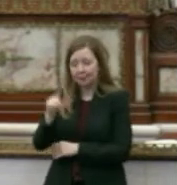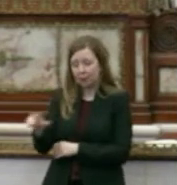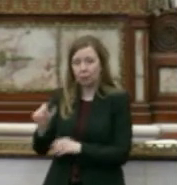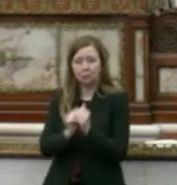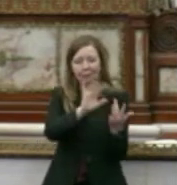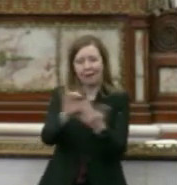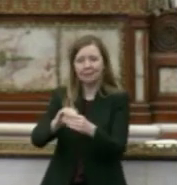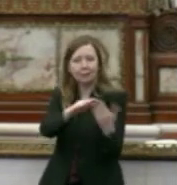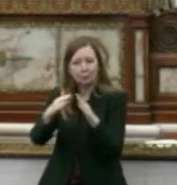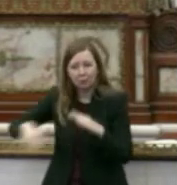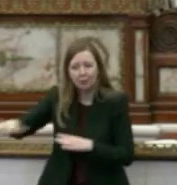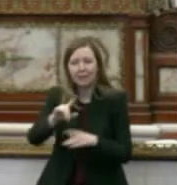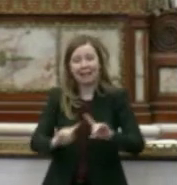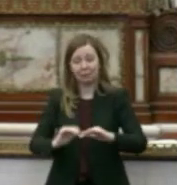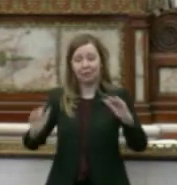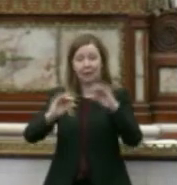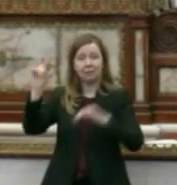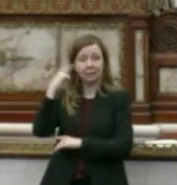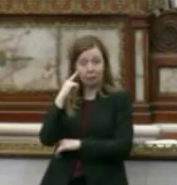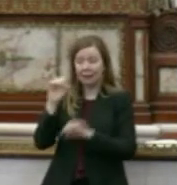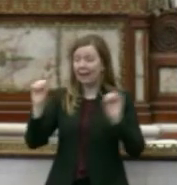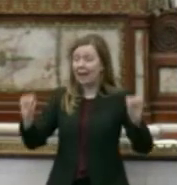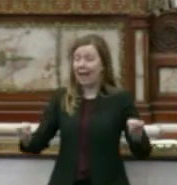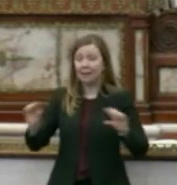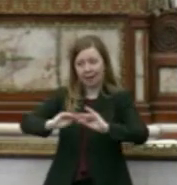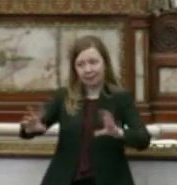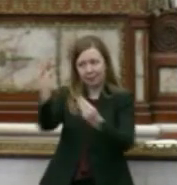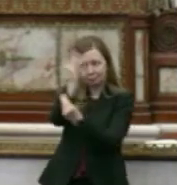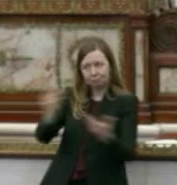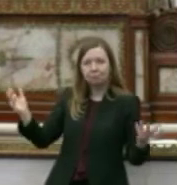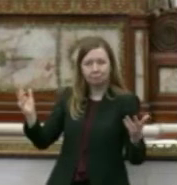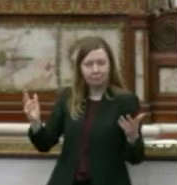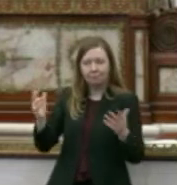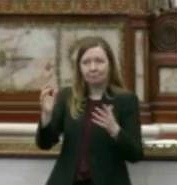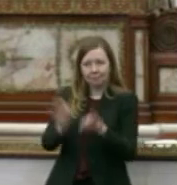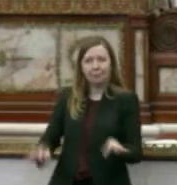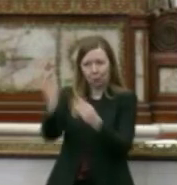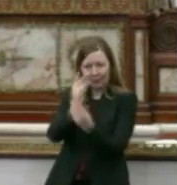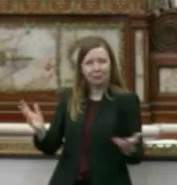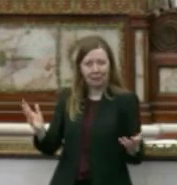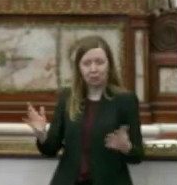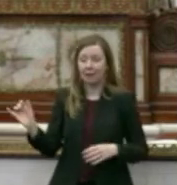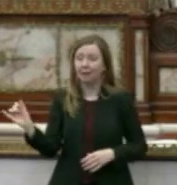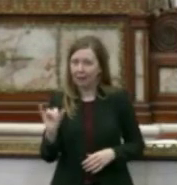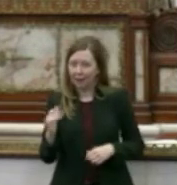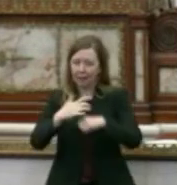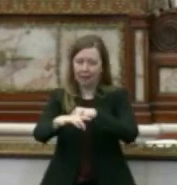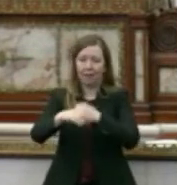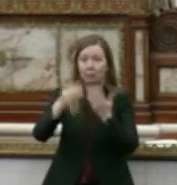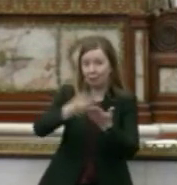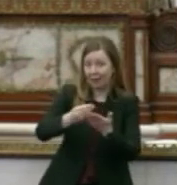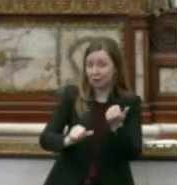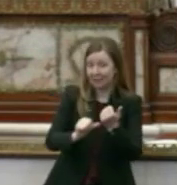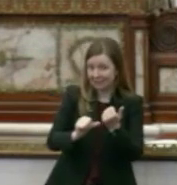community and different levels of government and can clearly communicate and pass on vital information such as available financial